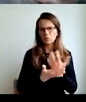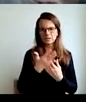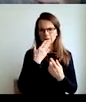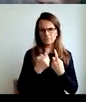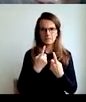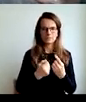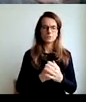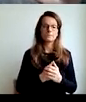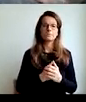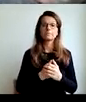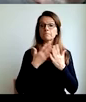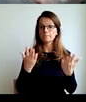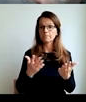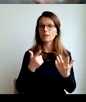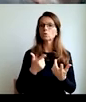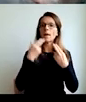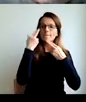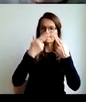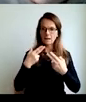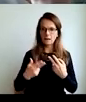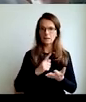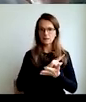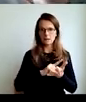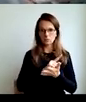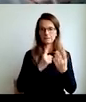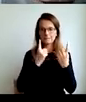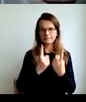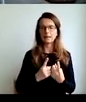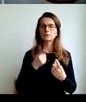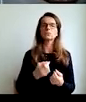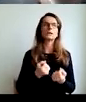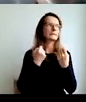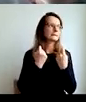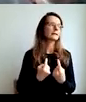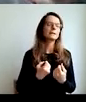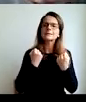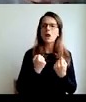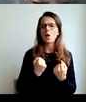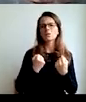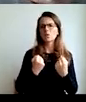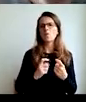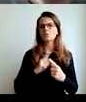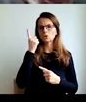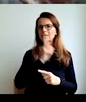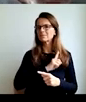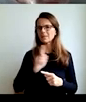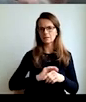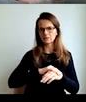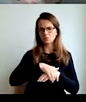support earns billions. This is the overview of current situation. Extreme